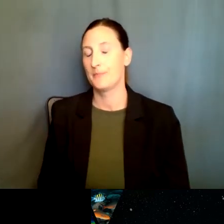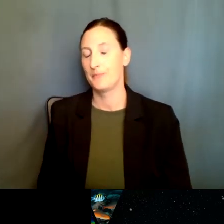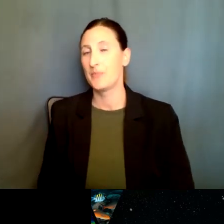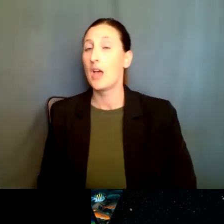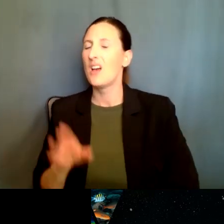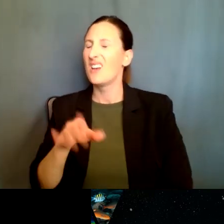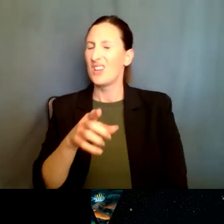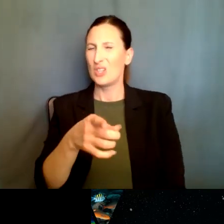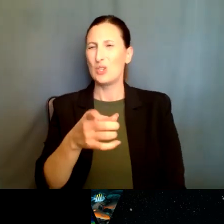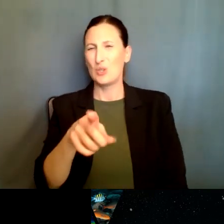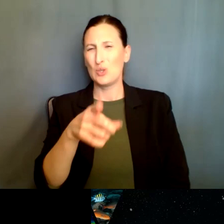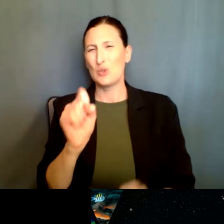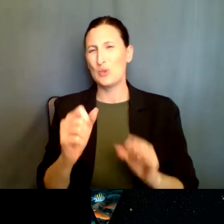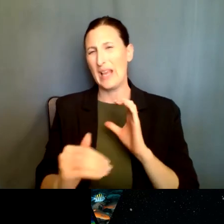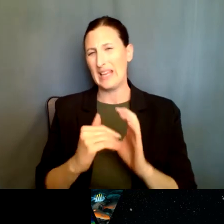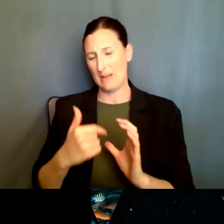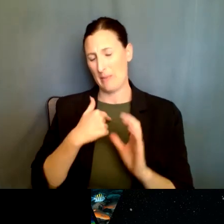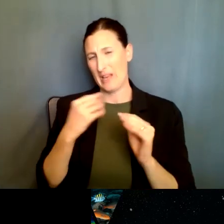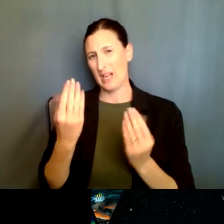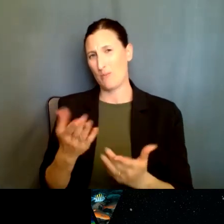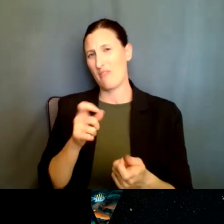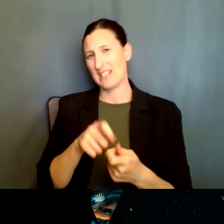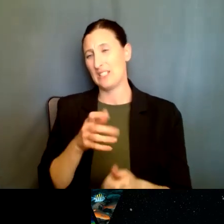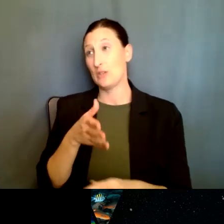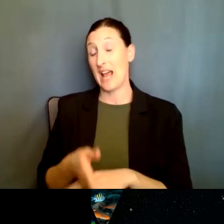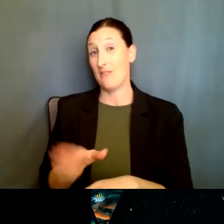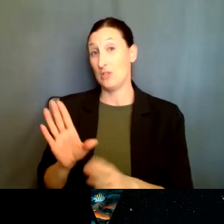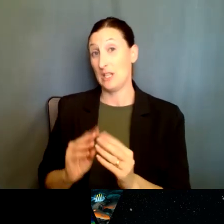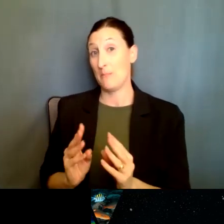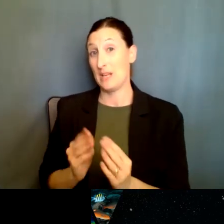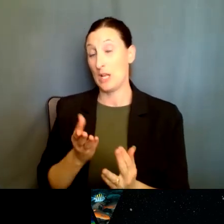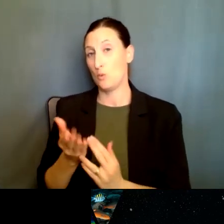and I can, um, I can provide some, some details after the meeting via email.